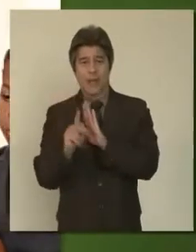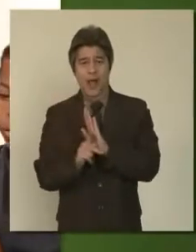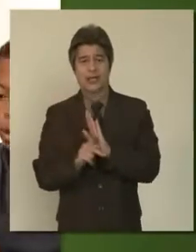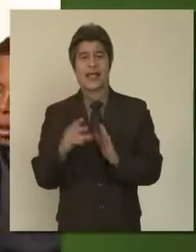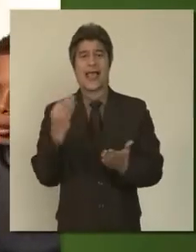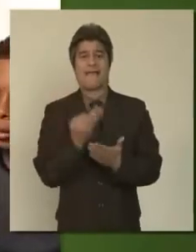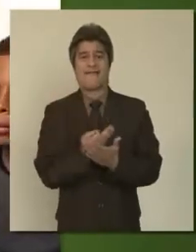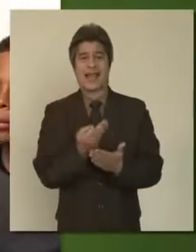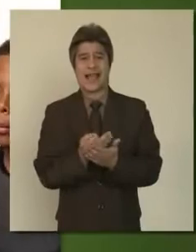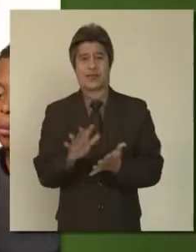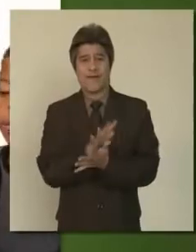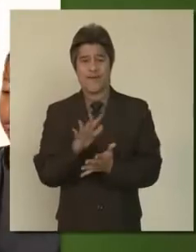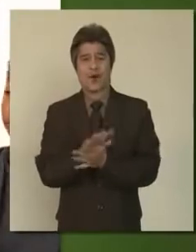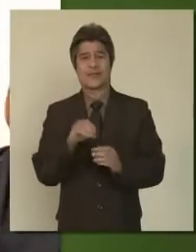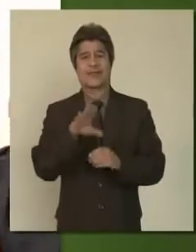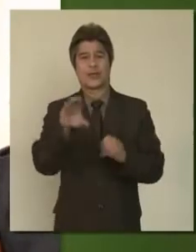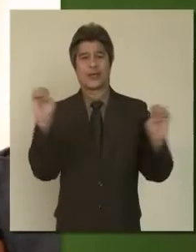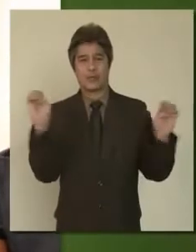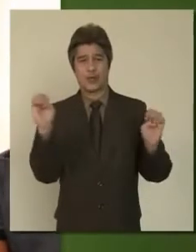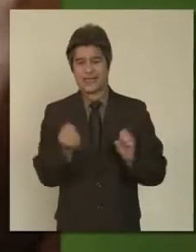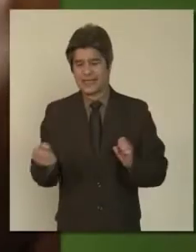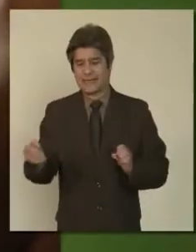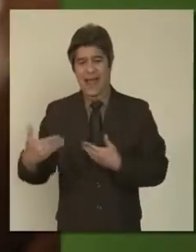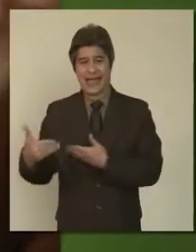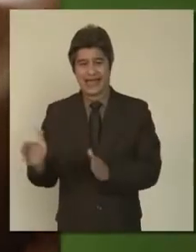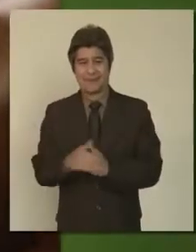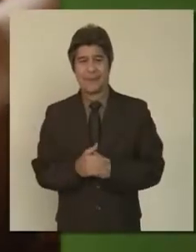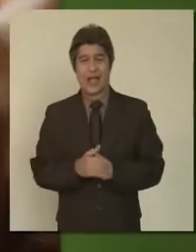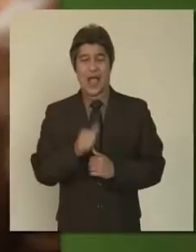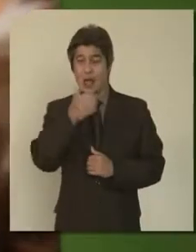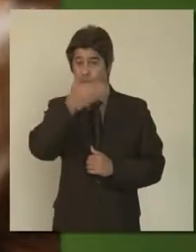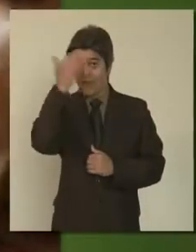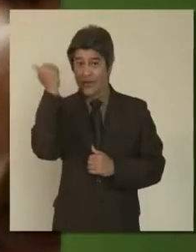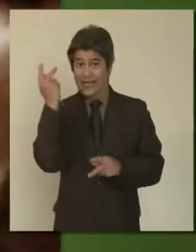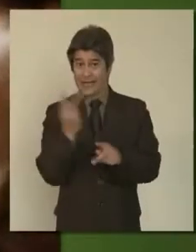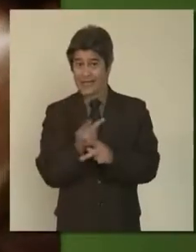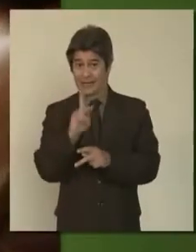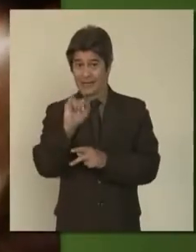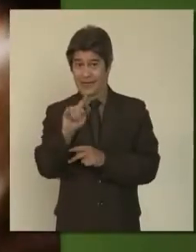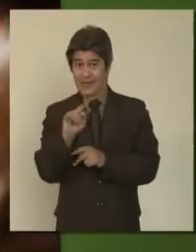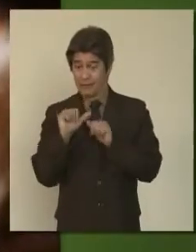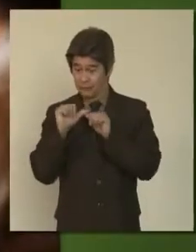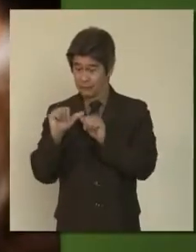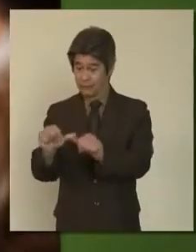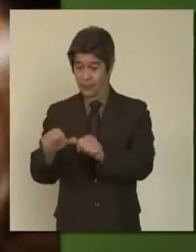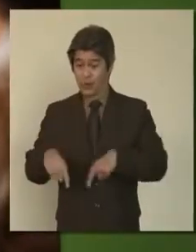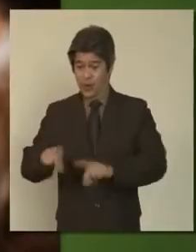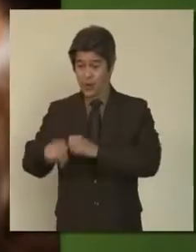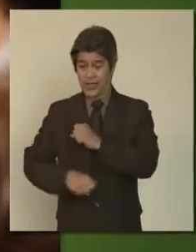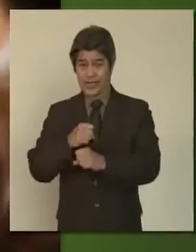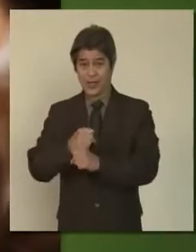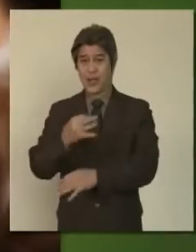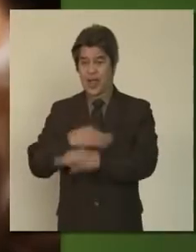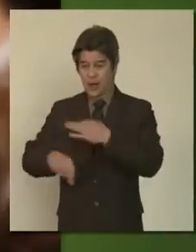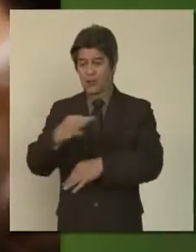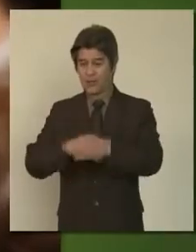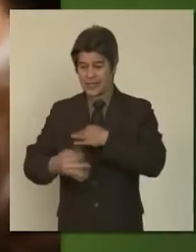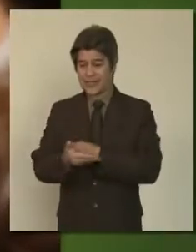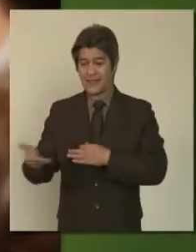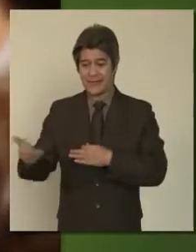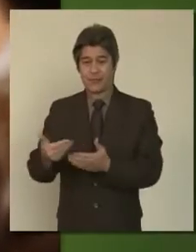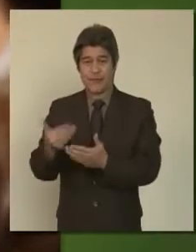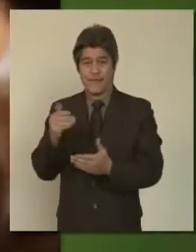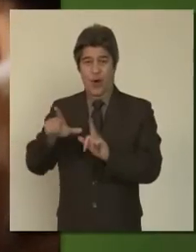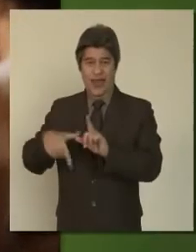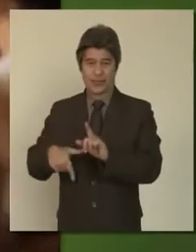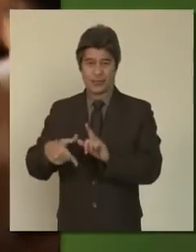financial forms in your emergency supply kit. And don't forget to maintain your kit and plan throughout the year, replacing items prior to their expiration